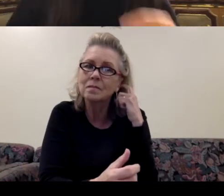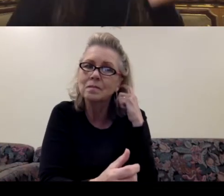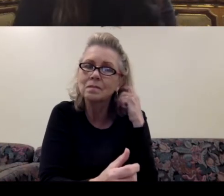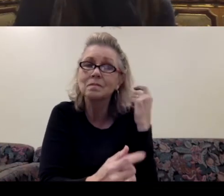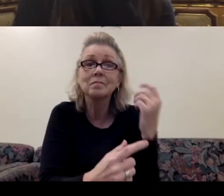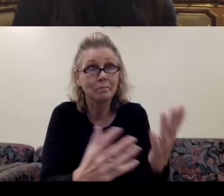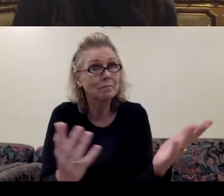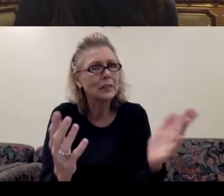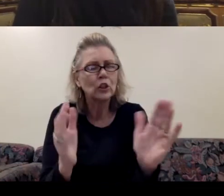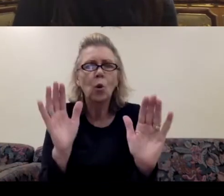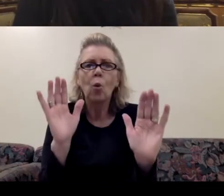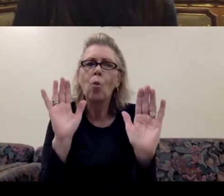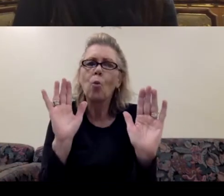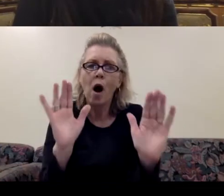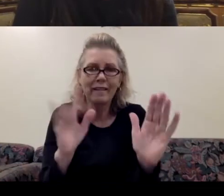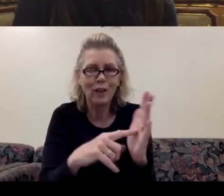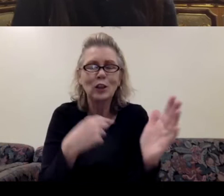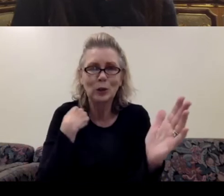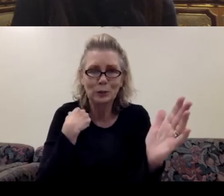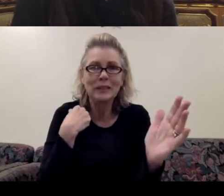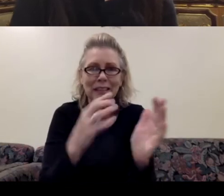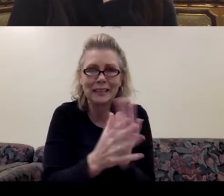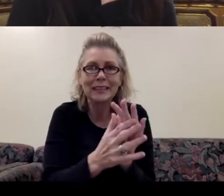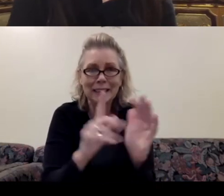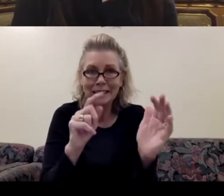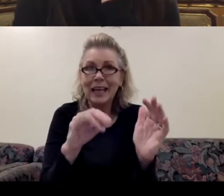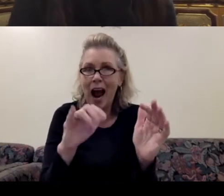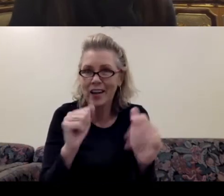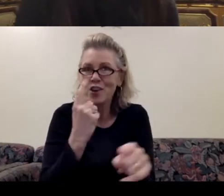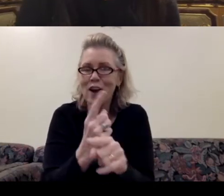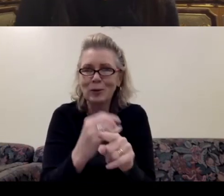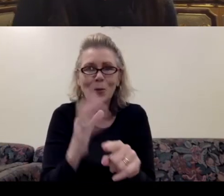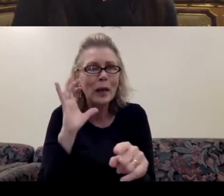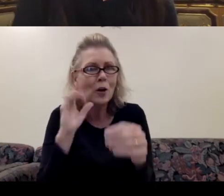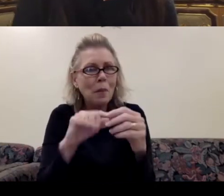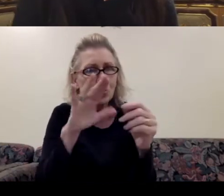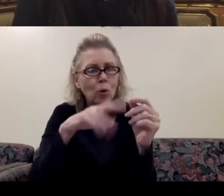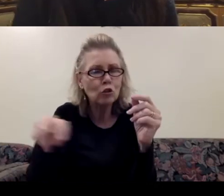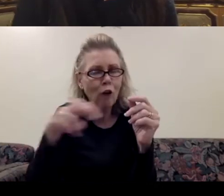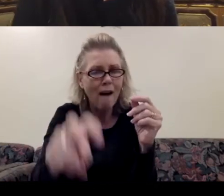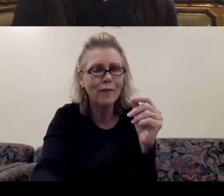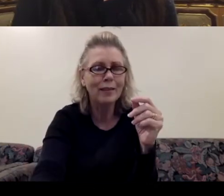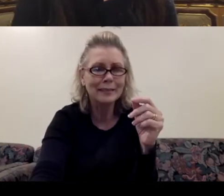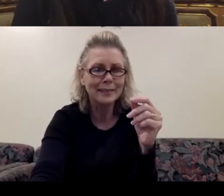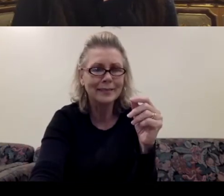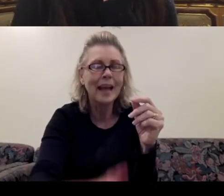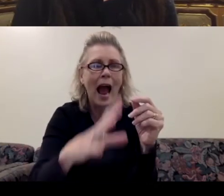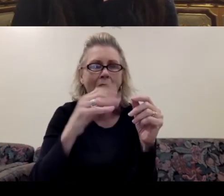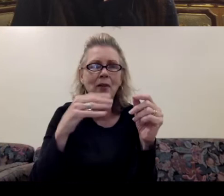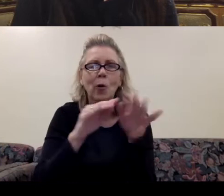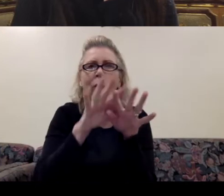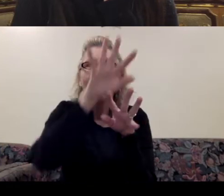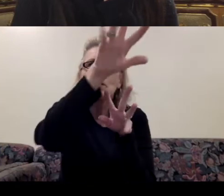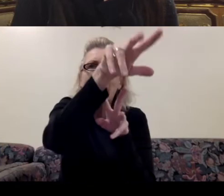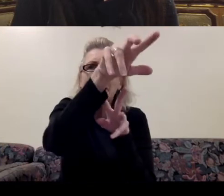it's wonderful to meet you, Tanya, and to hear about your travels and the tentacles that